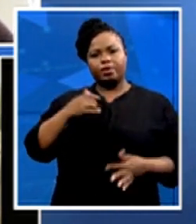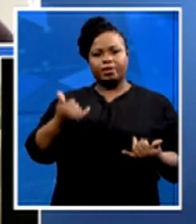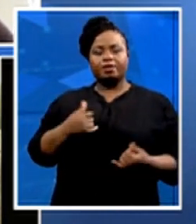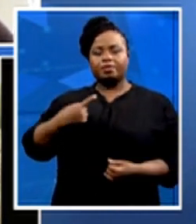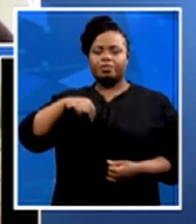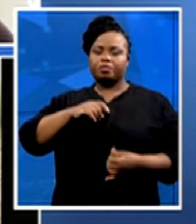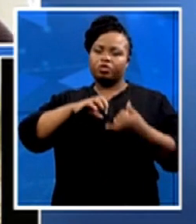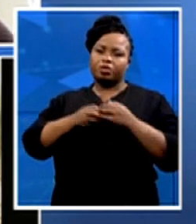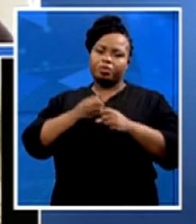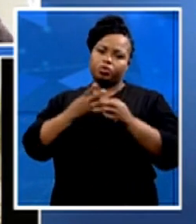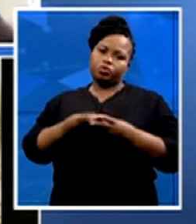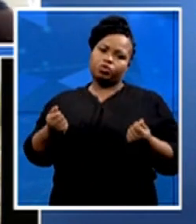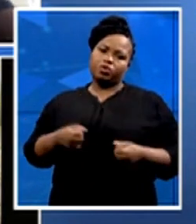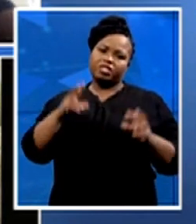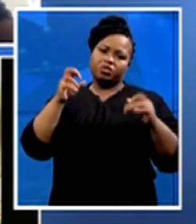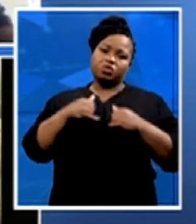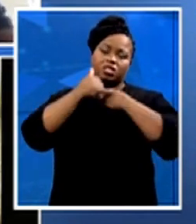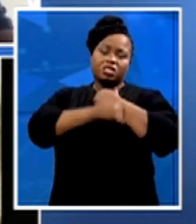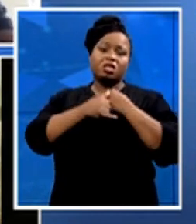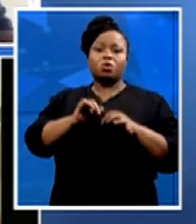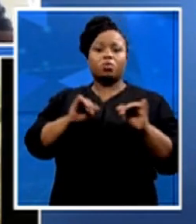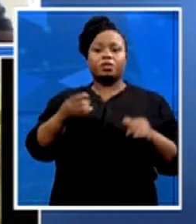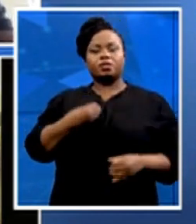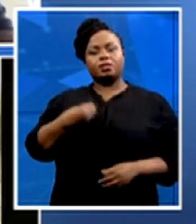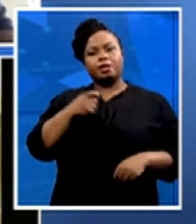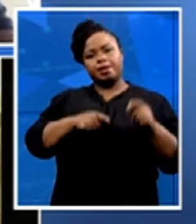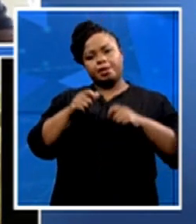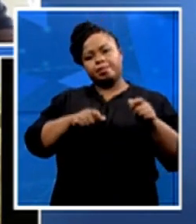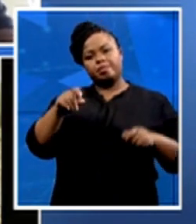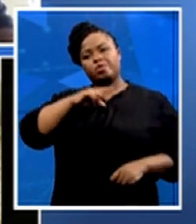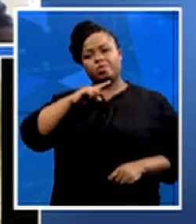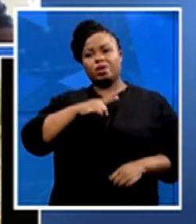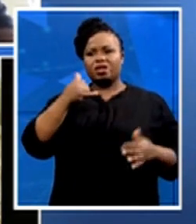especially us as young people because we are dominant in the number of unemployment.